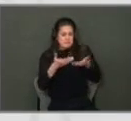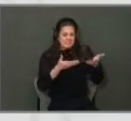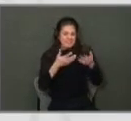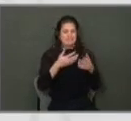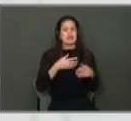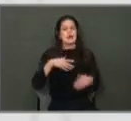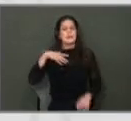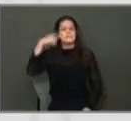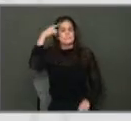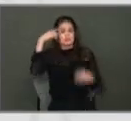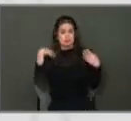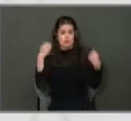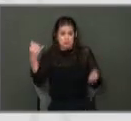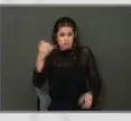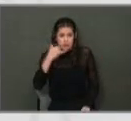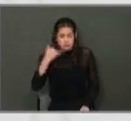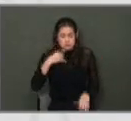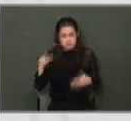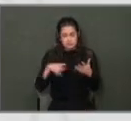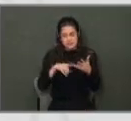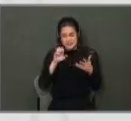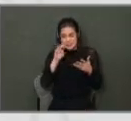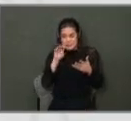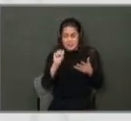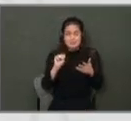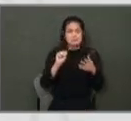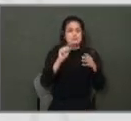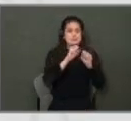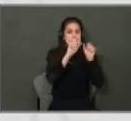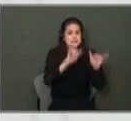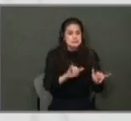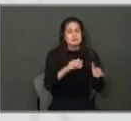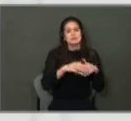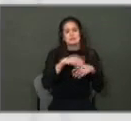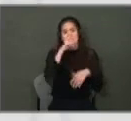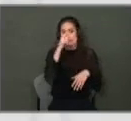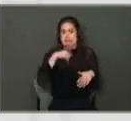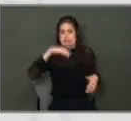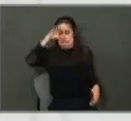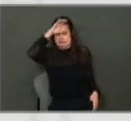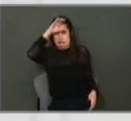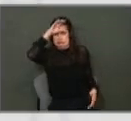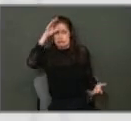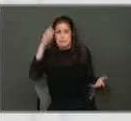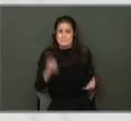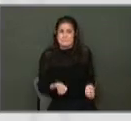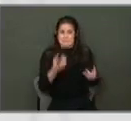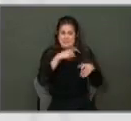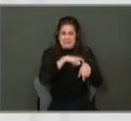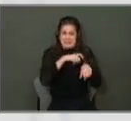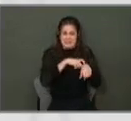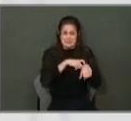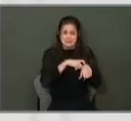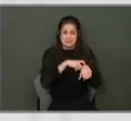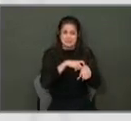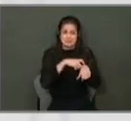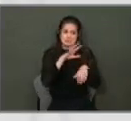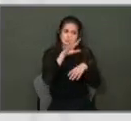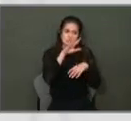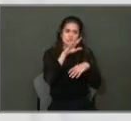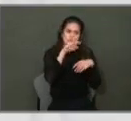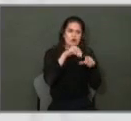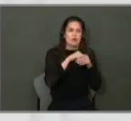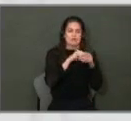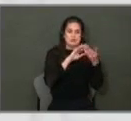Our EMS system and the access to care. Because, frankly, the fire department many times is part of our